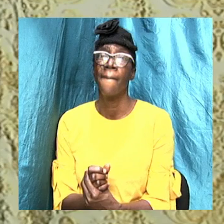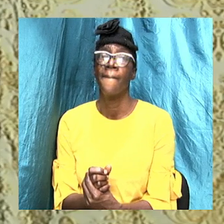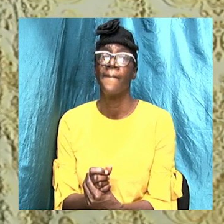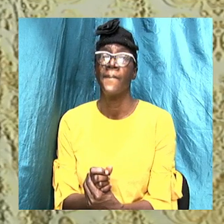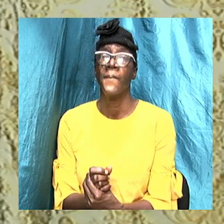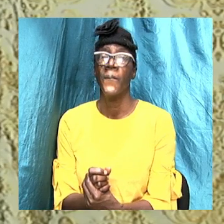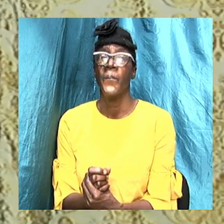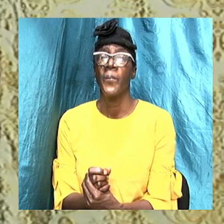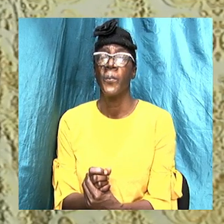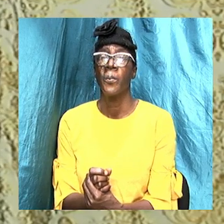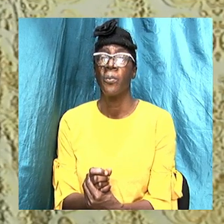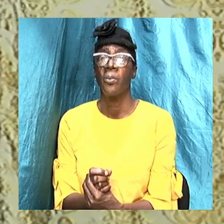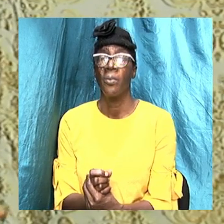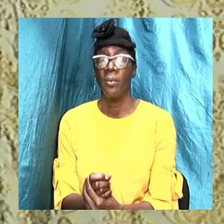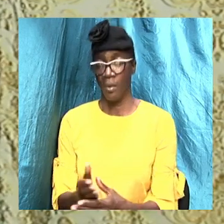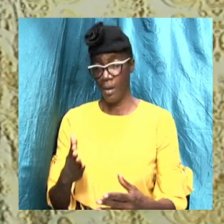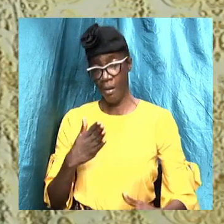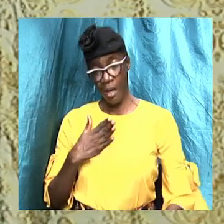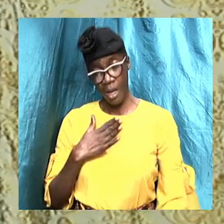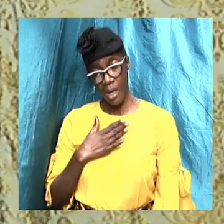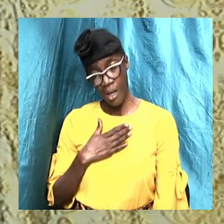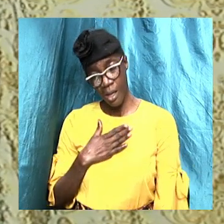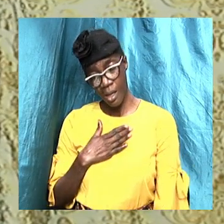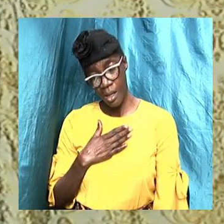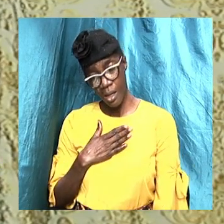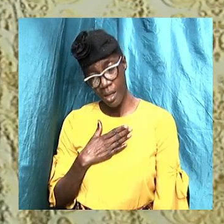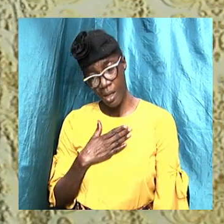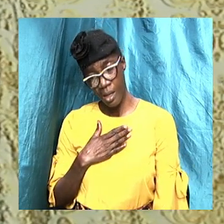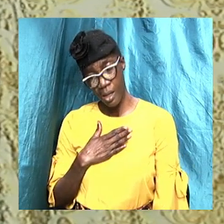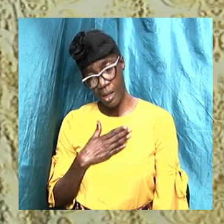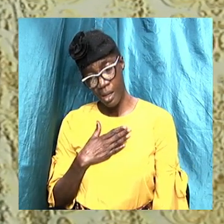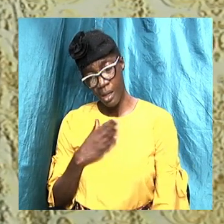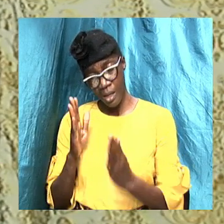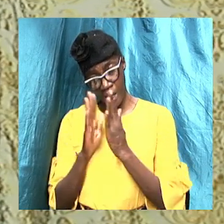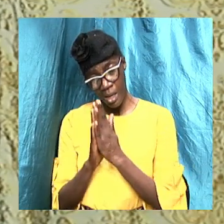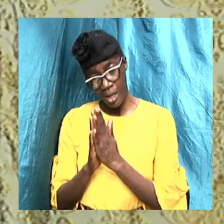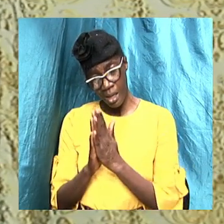And I ask myself the question all the time,